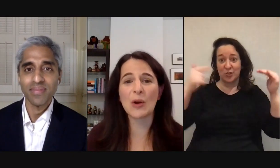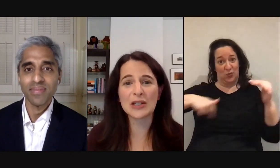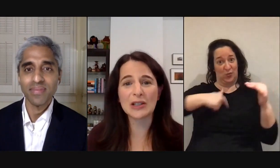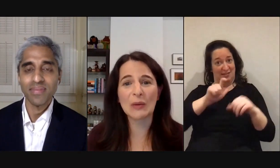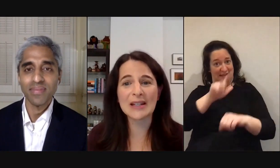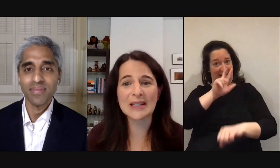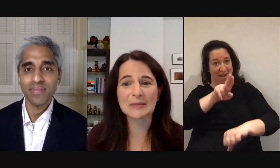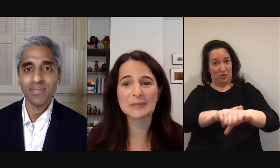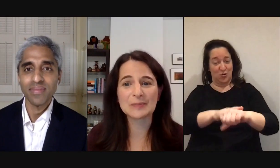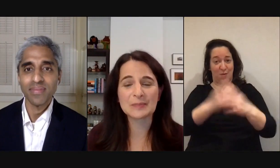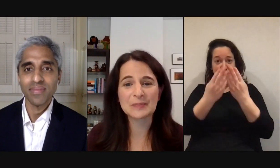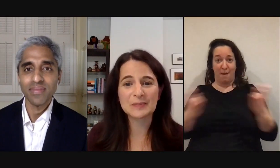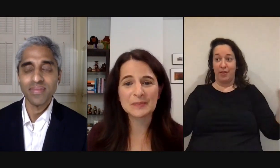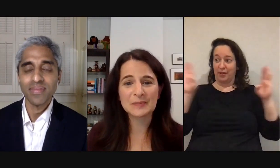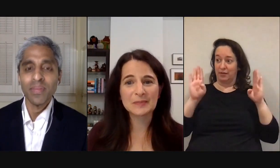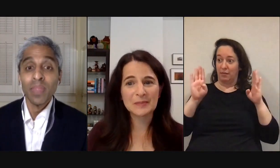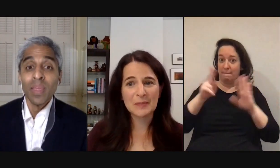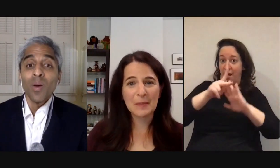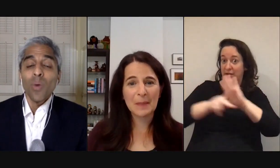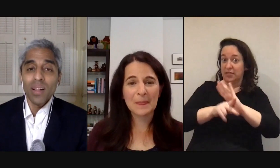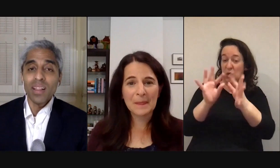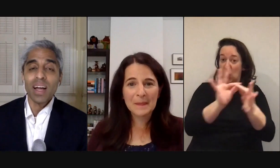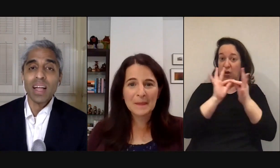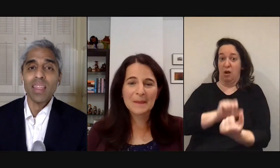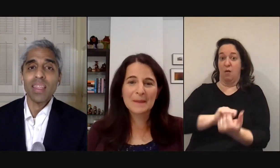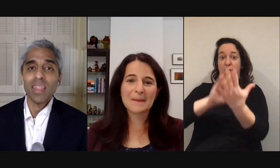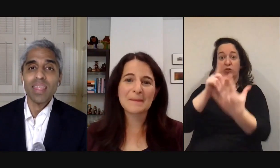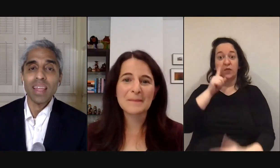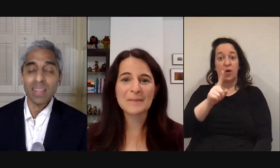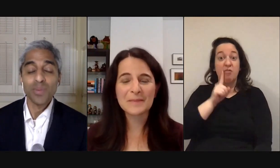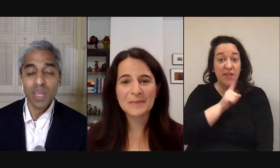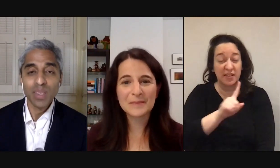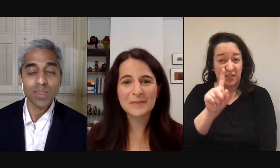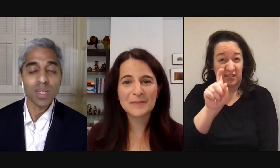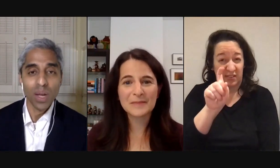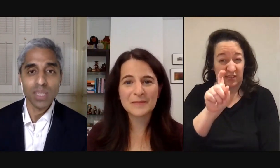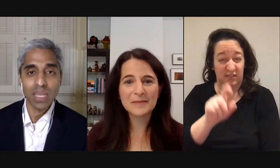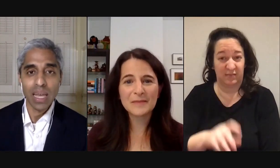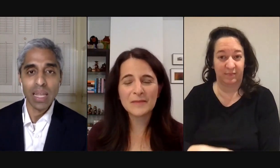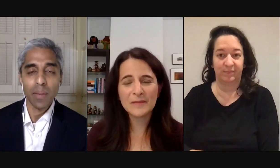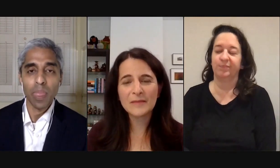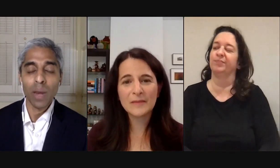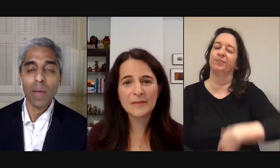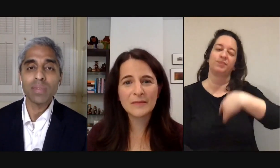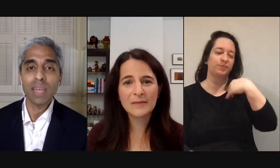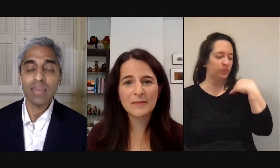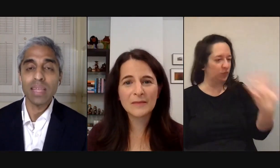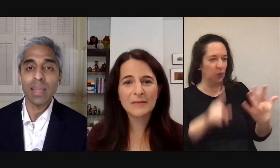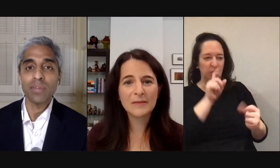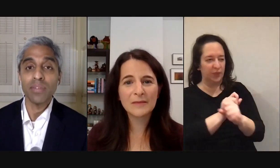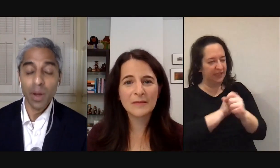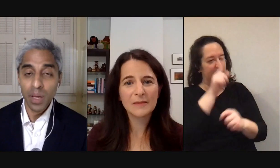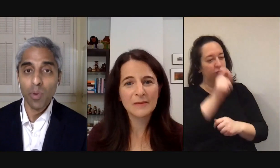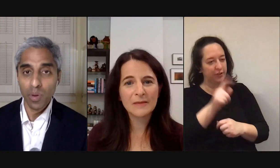coordinated approach to loneliness well that's a really interesting question and what i would say